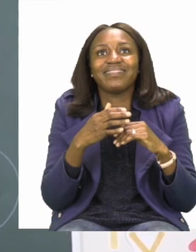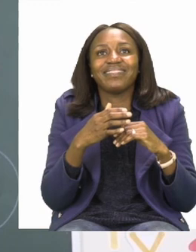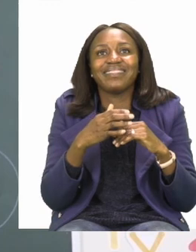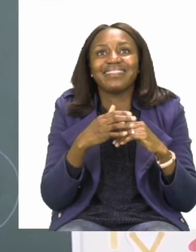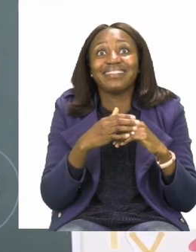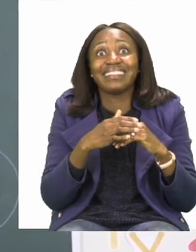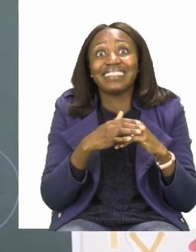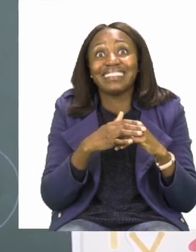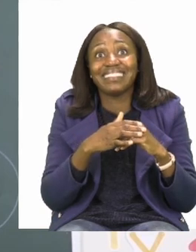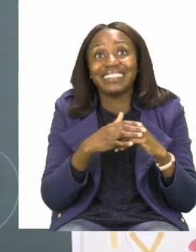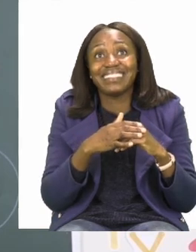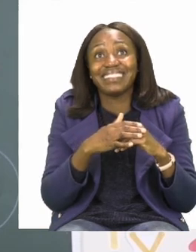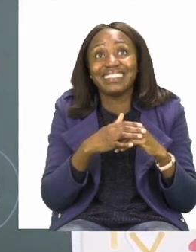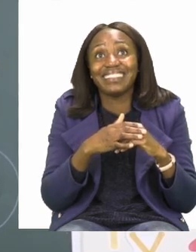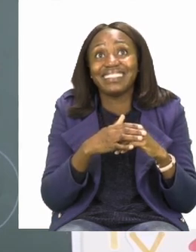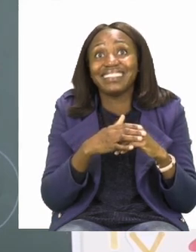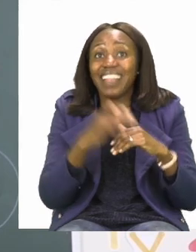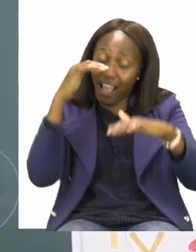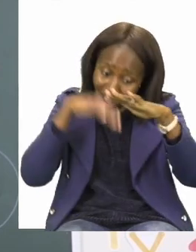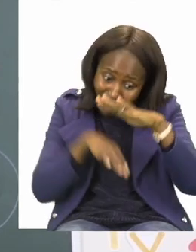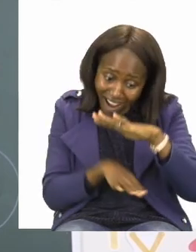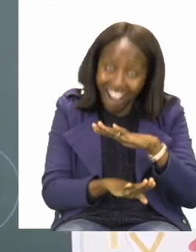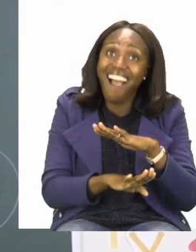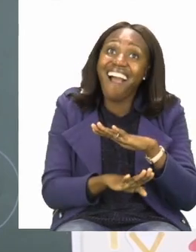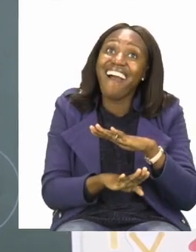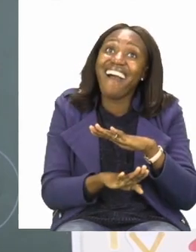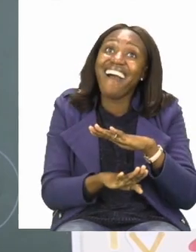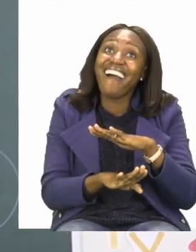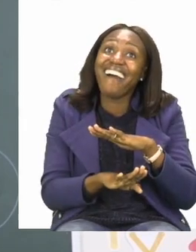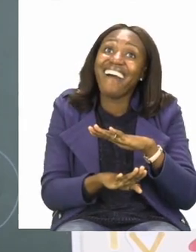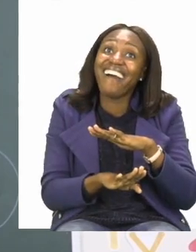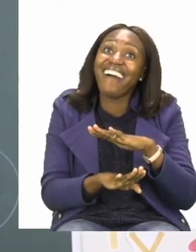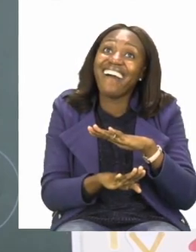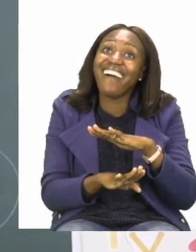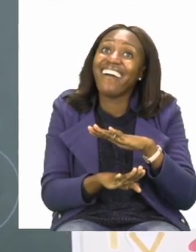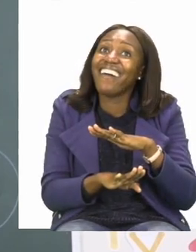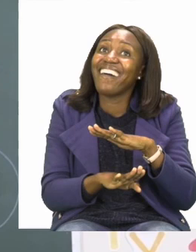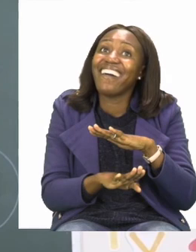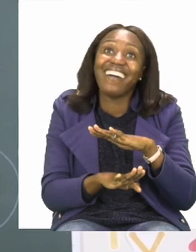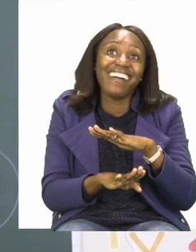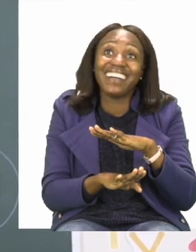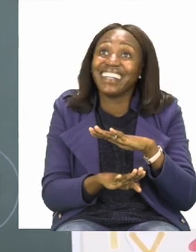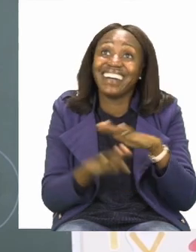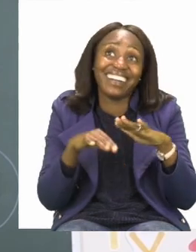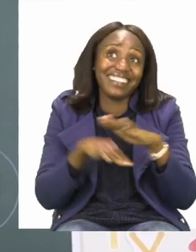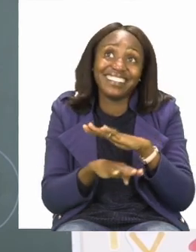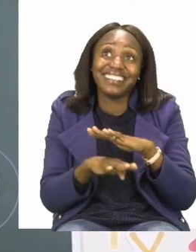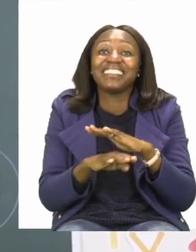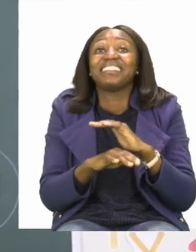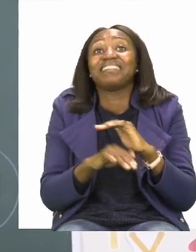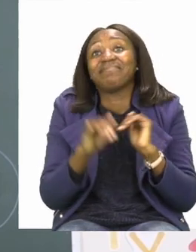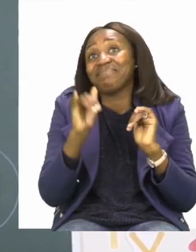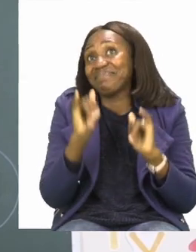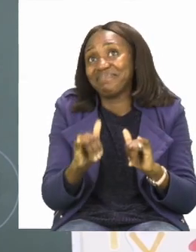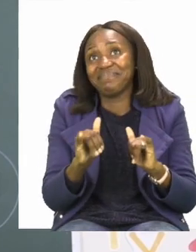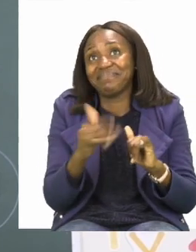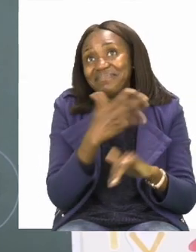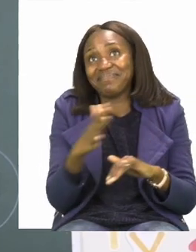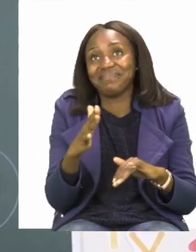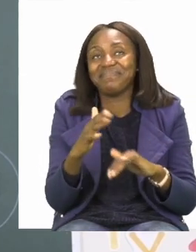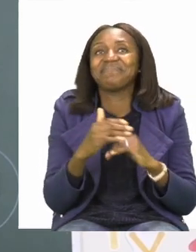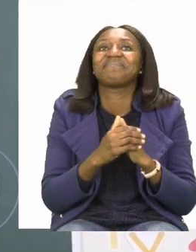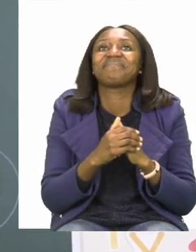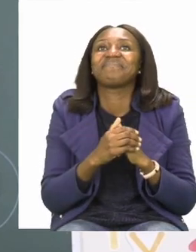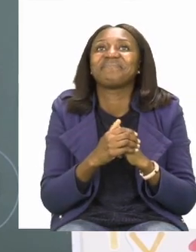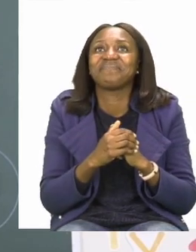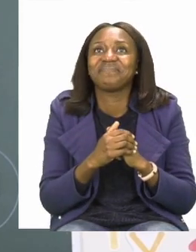And down it goes, right to the bottom. Oh, no. So, our cloth did not float.